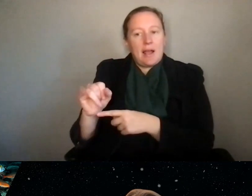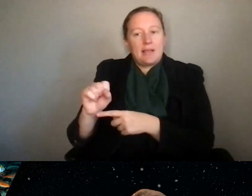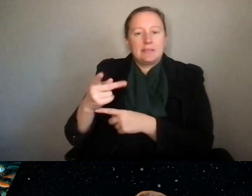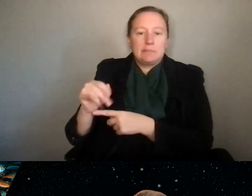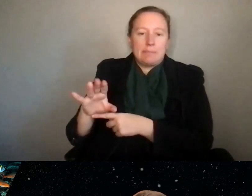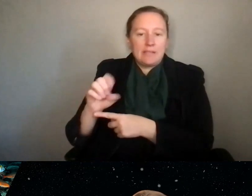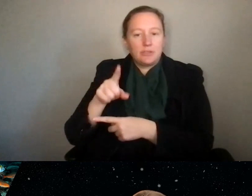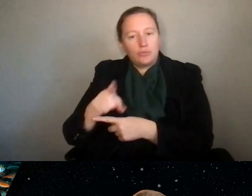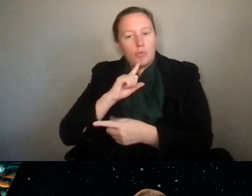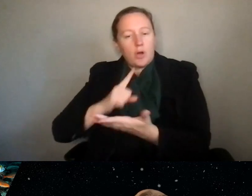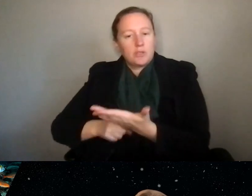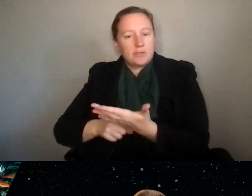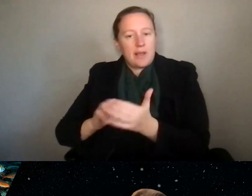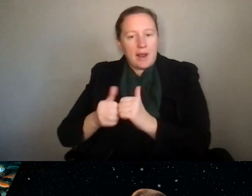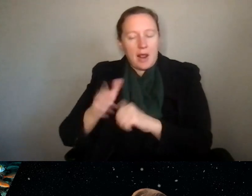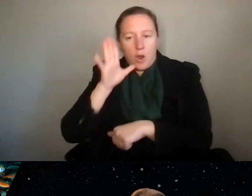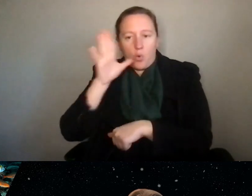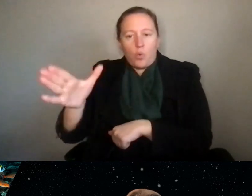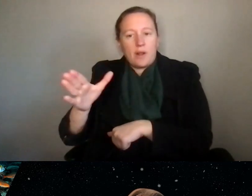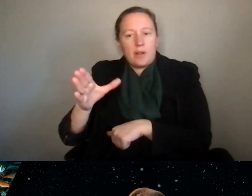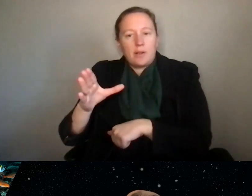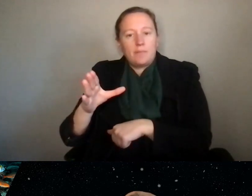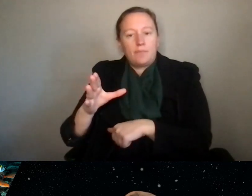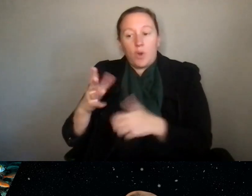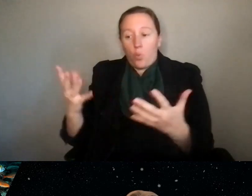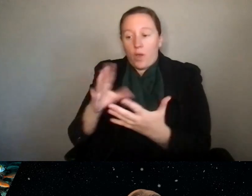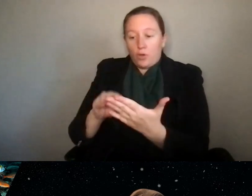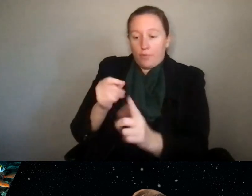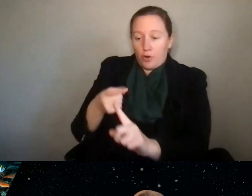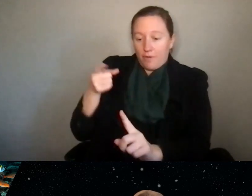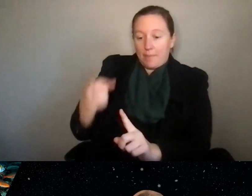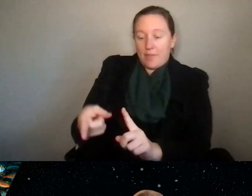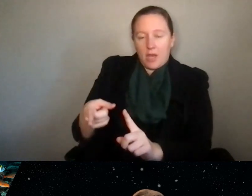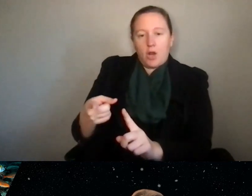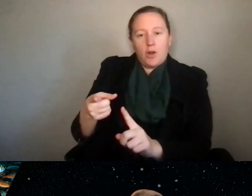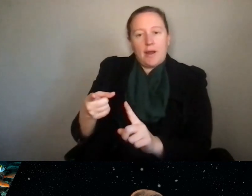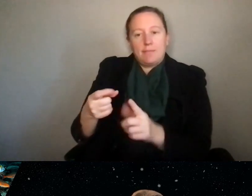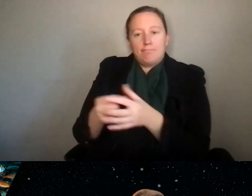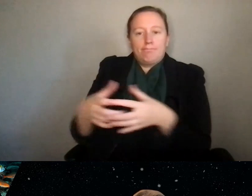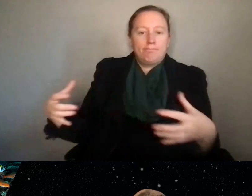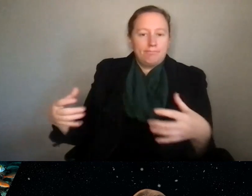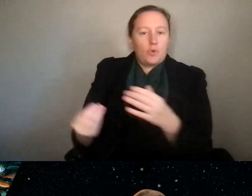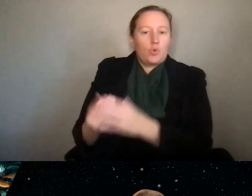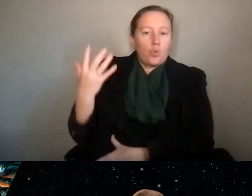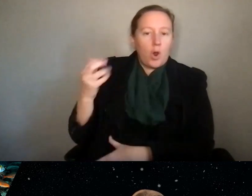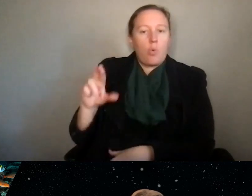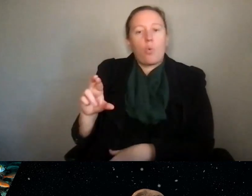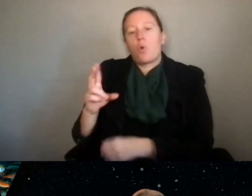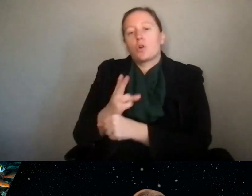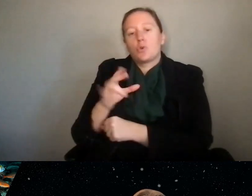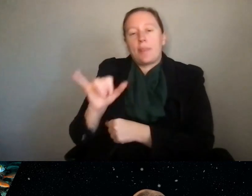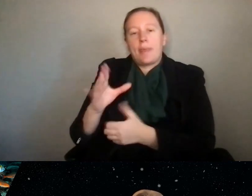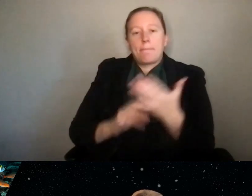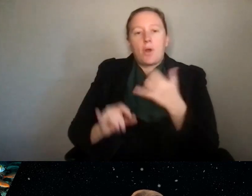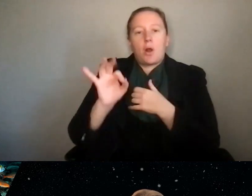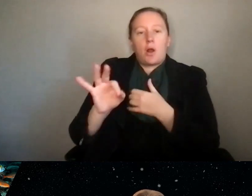your new proposal about how you're going to take what you've learned from that activity and build on it, or you're using that as part